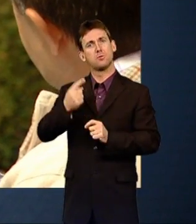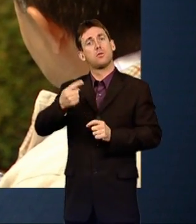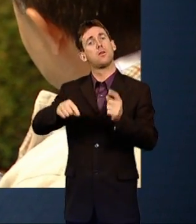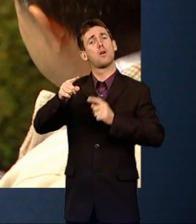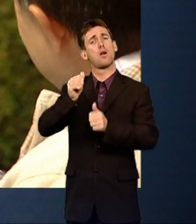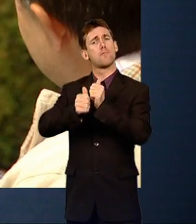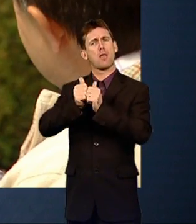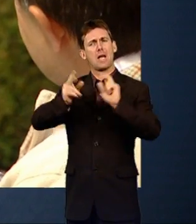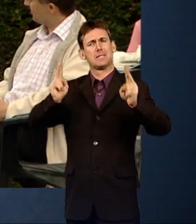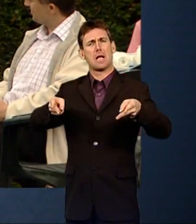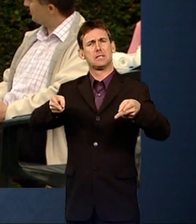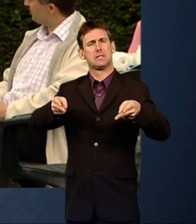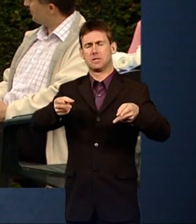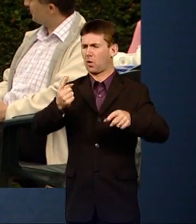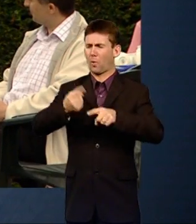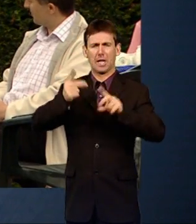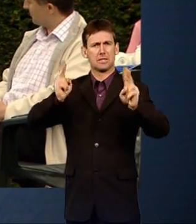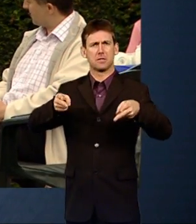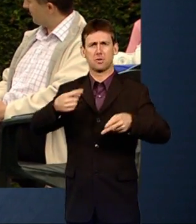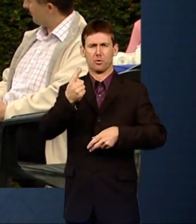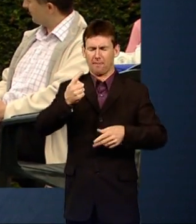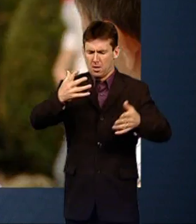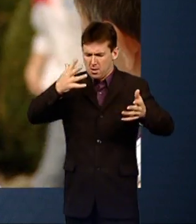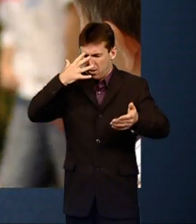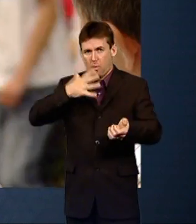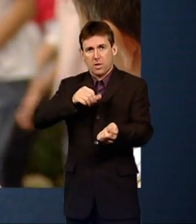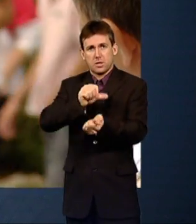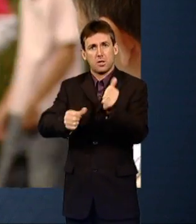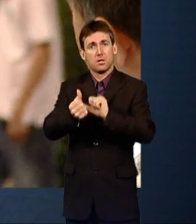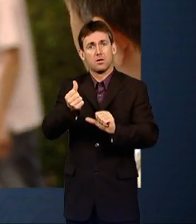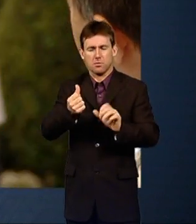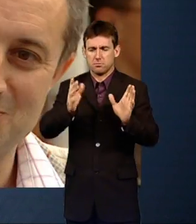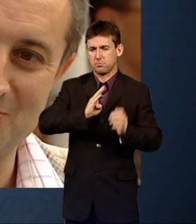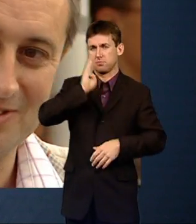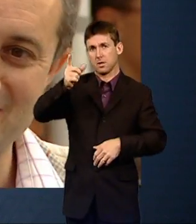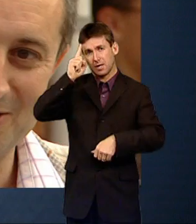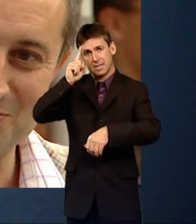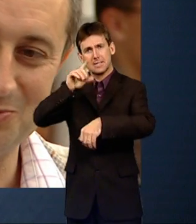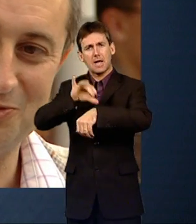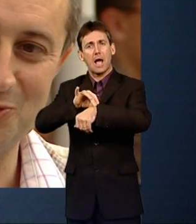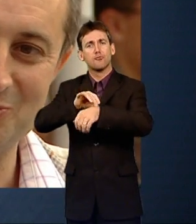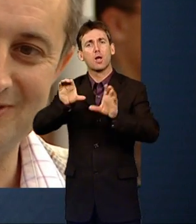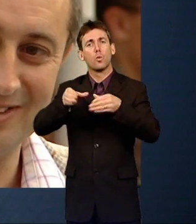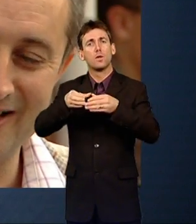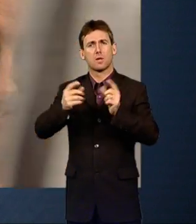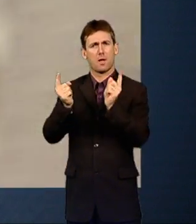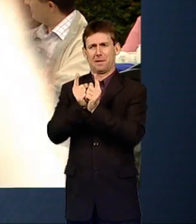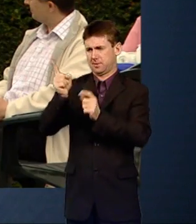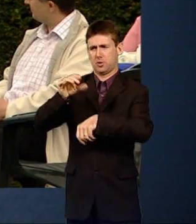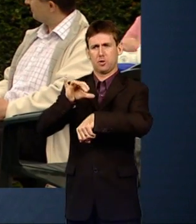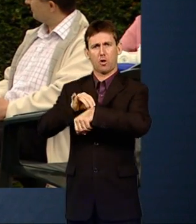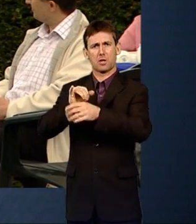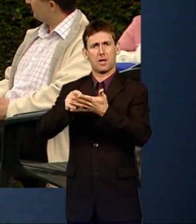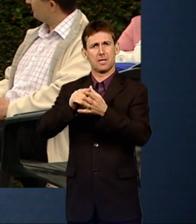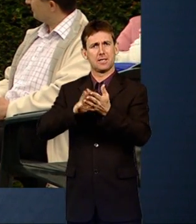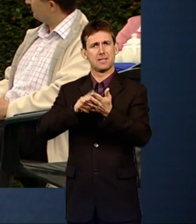of her brother, Yaz voluntarily went to a psychiatric unit for three months. There she met Dr Sammy Tamimi. I think